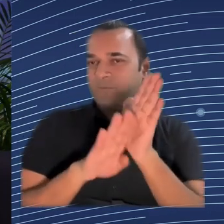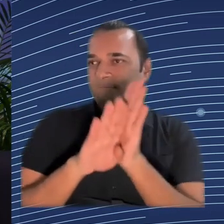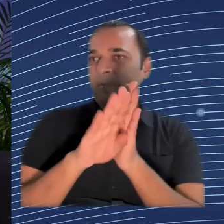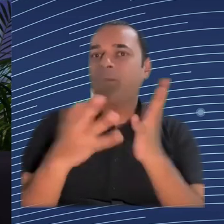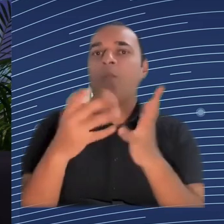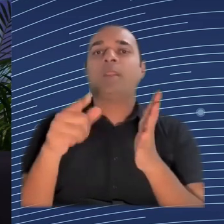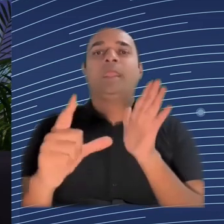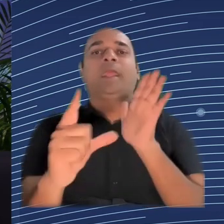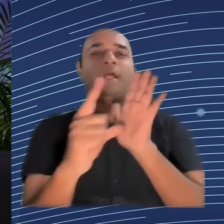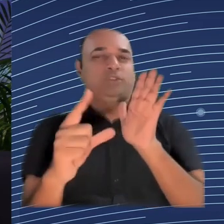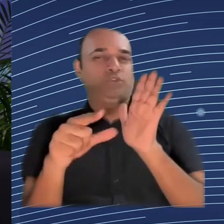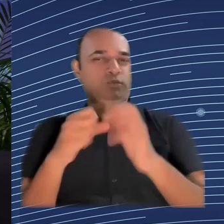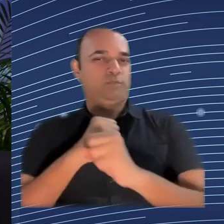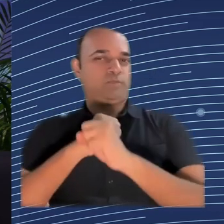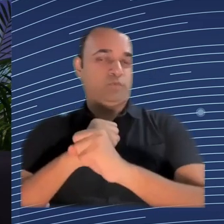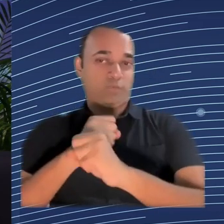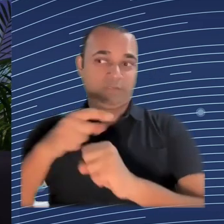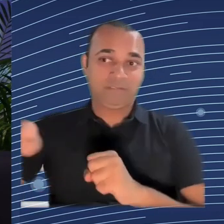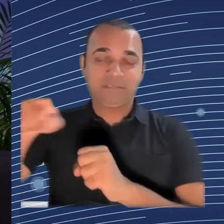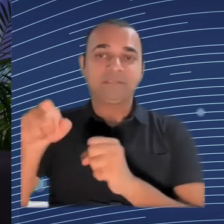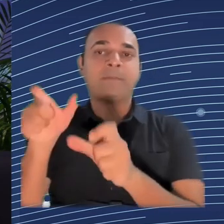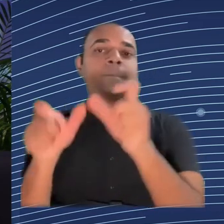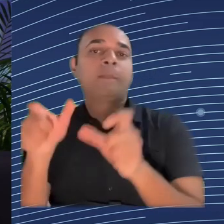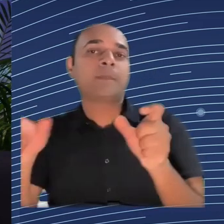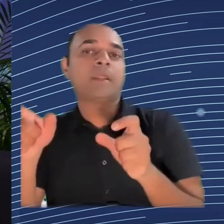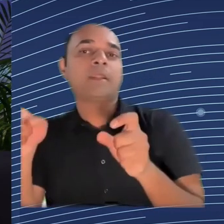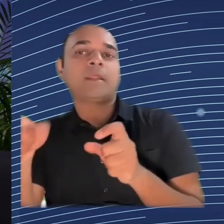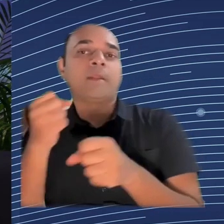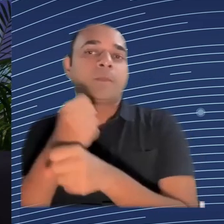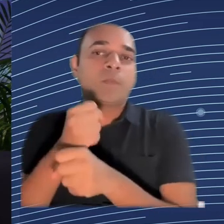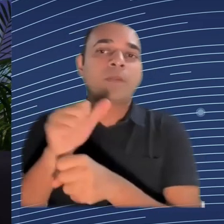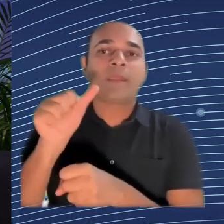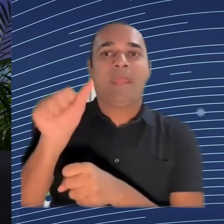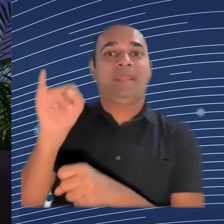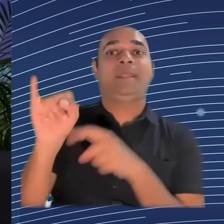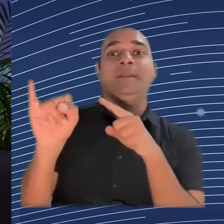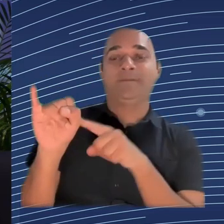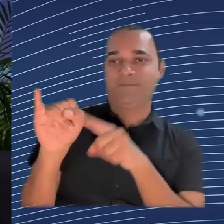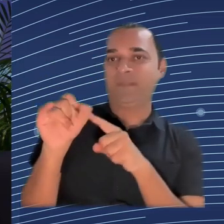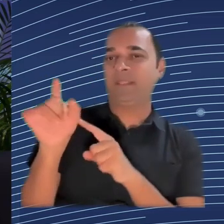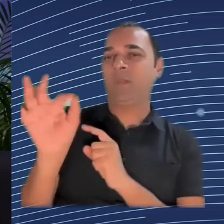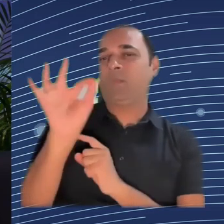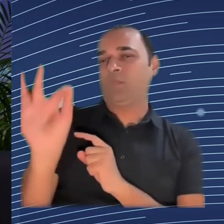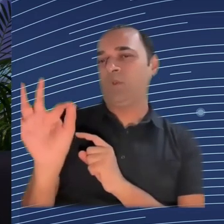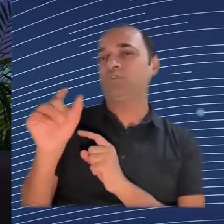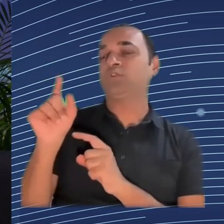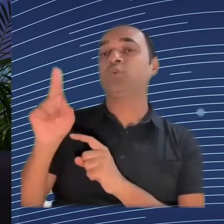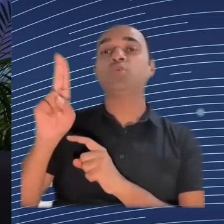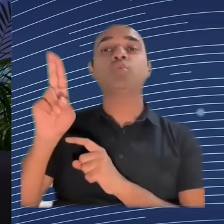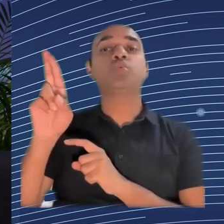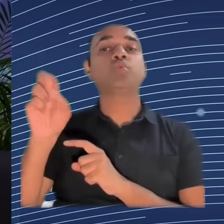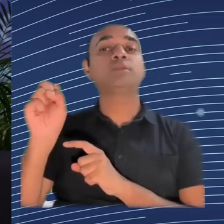loophole, has confirmed that AI at the workplace will be addressed by the Commission,